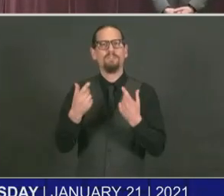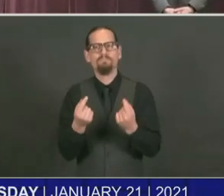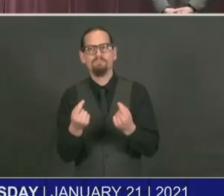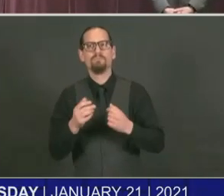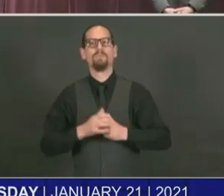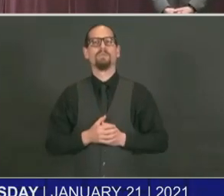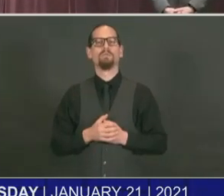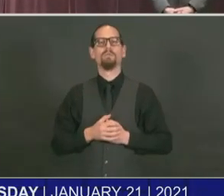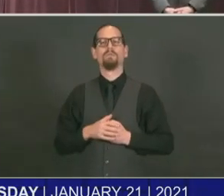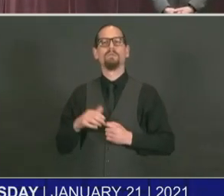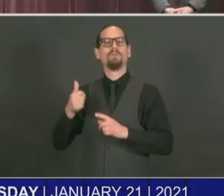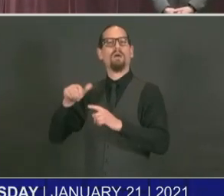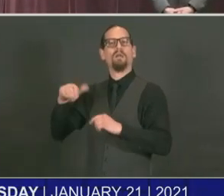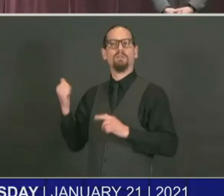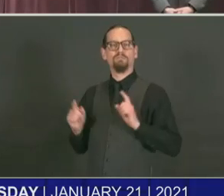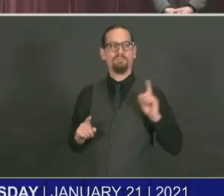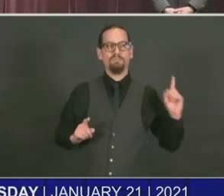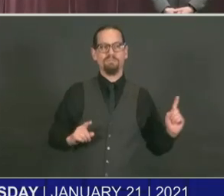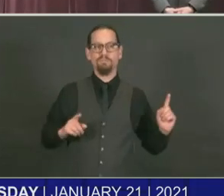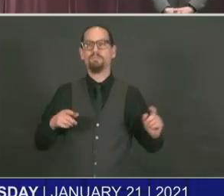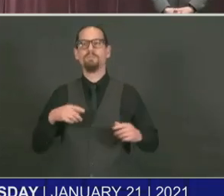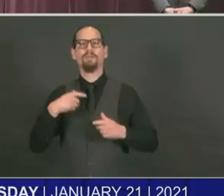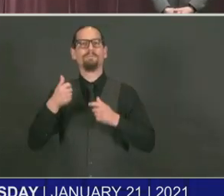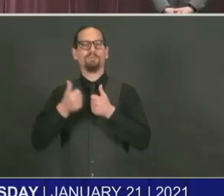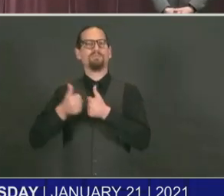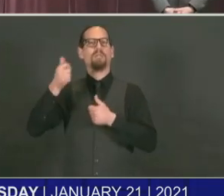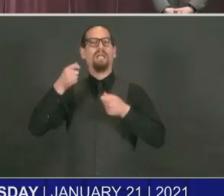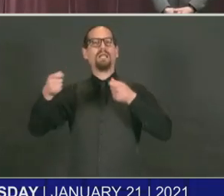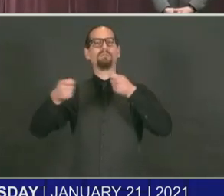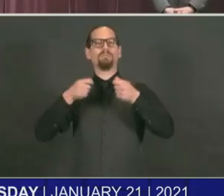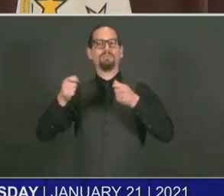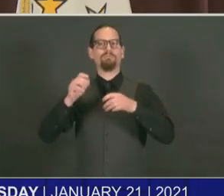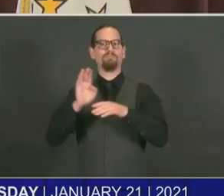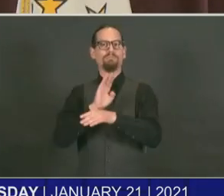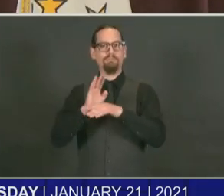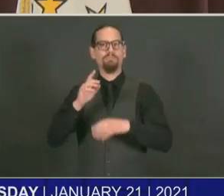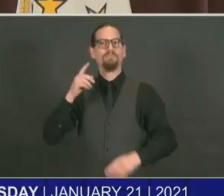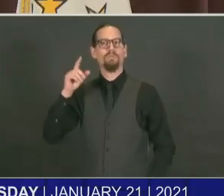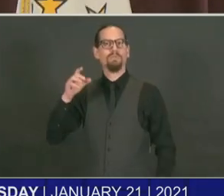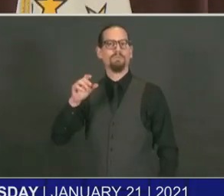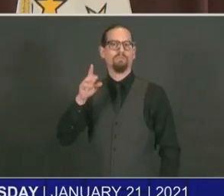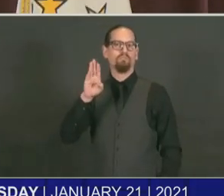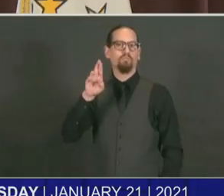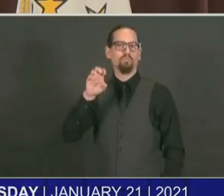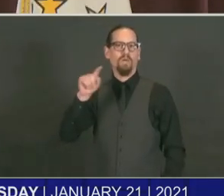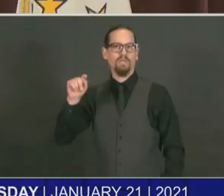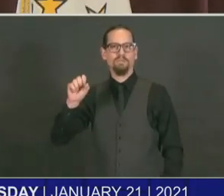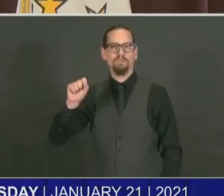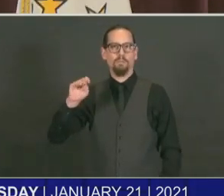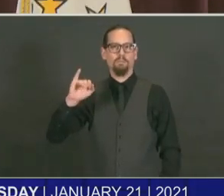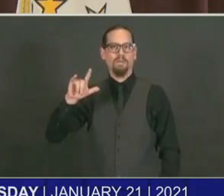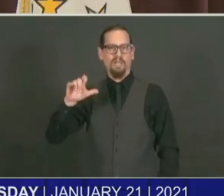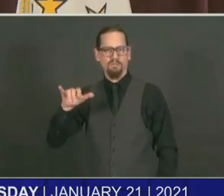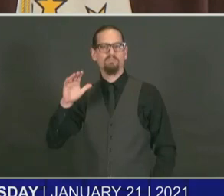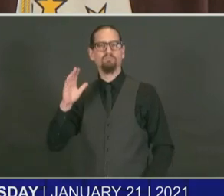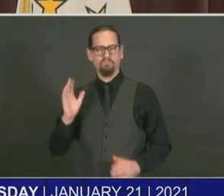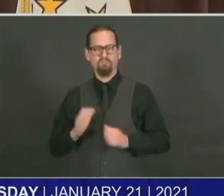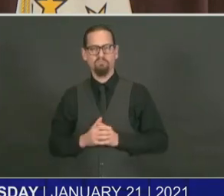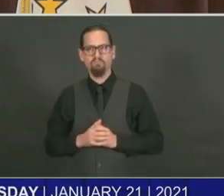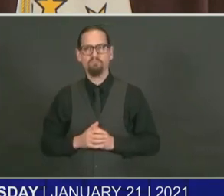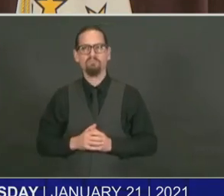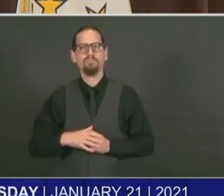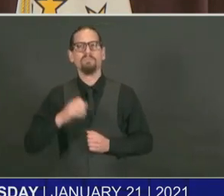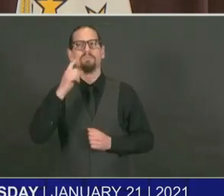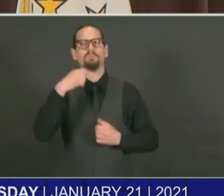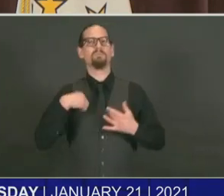Administration. Like we usually do, I'll start by giving an overview of our numbers and a few general updates.